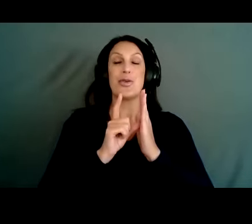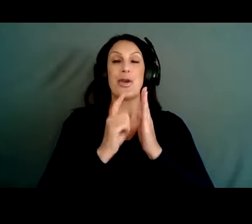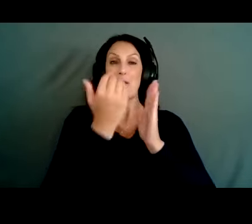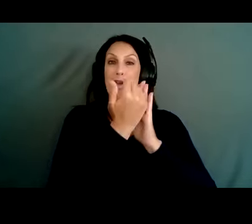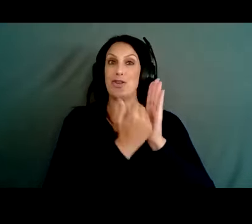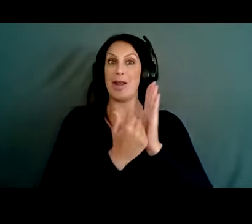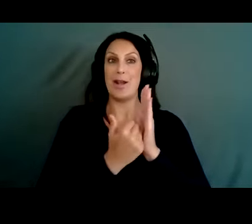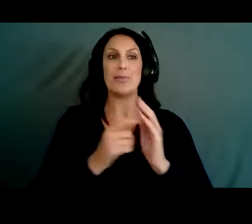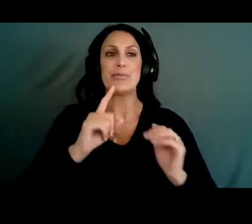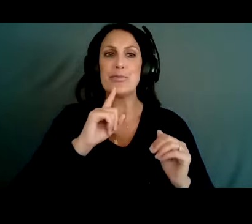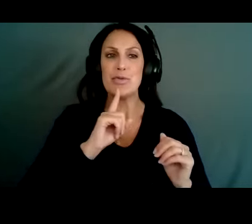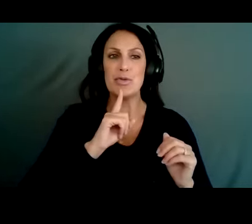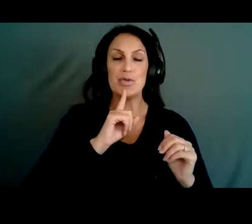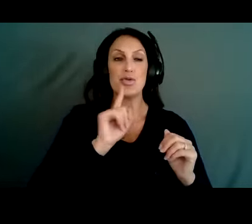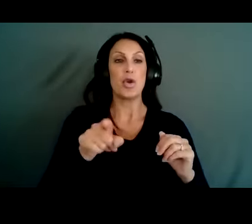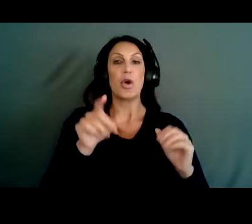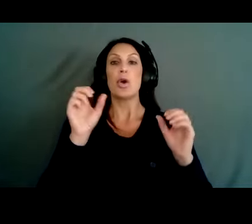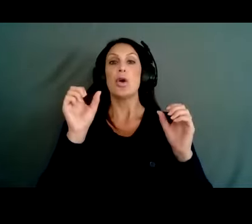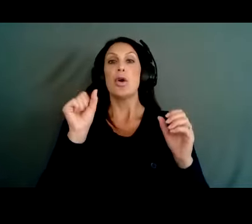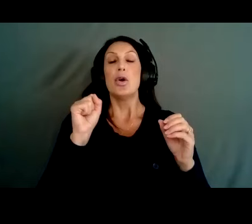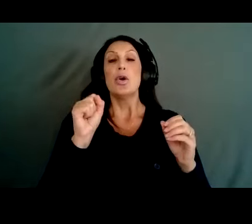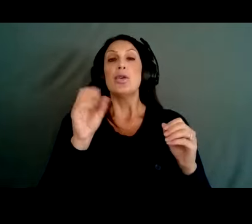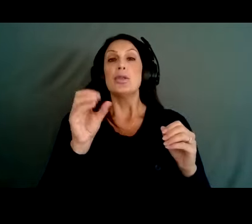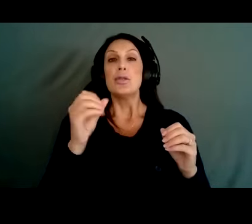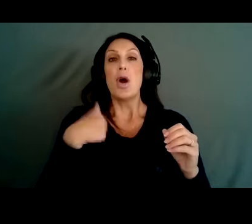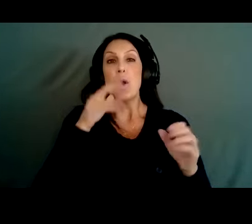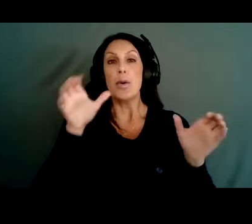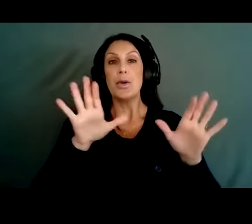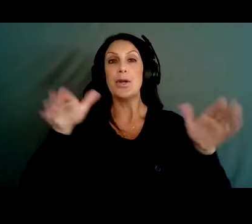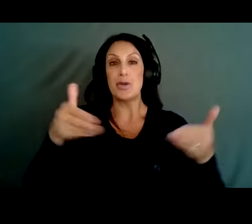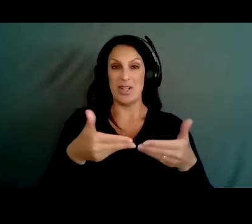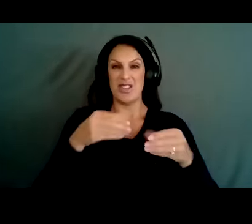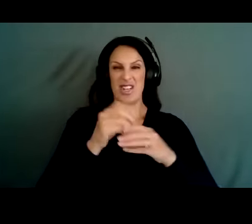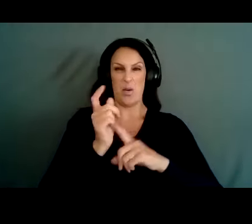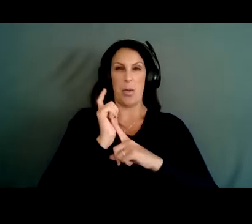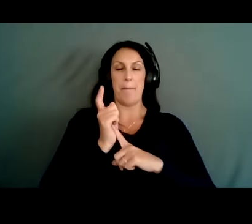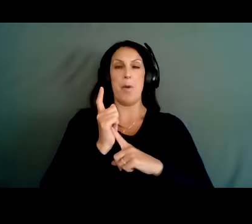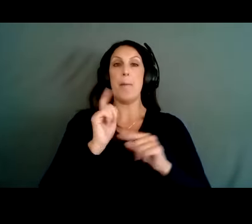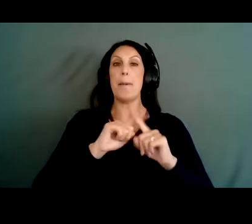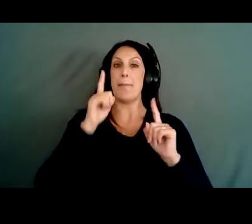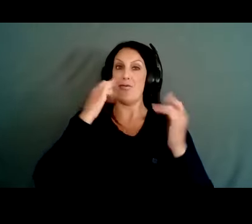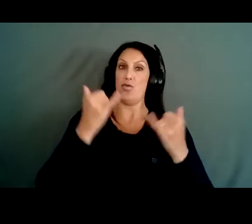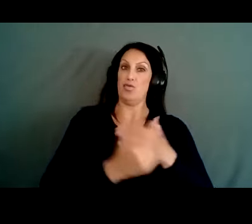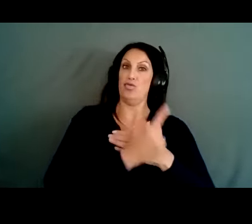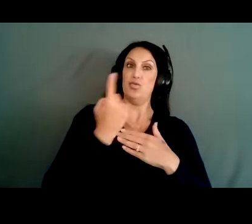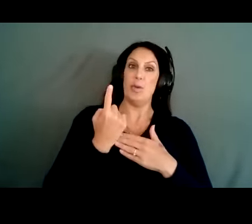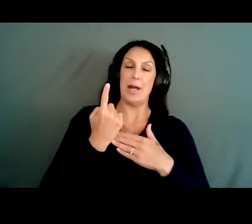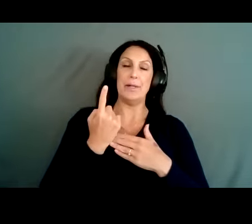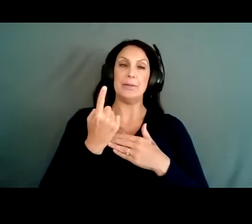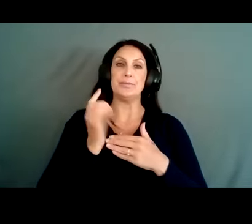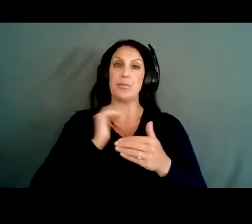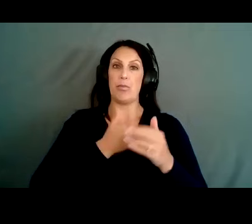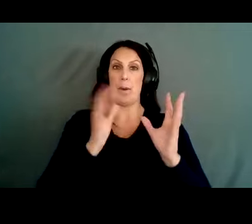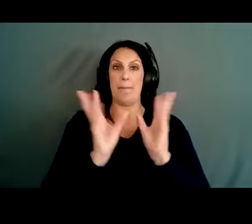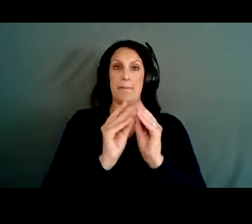Sure. Okay, so we are going to do introductions in a moment, but for today's meeting,